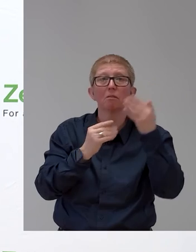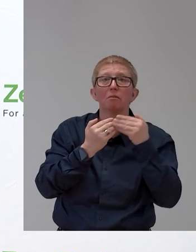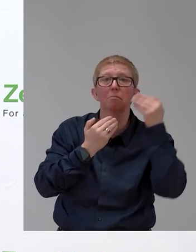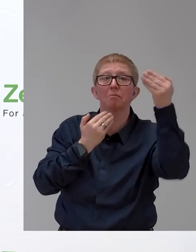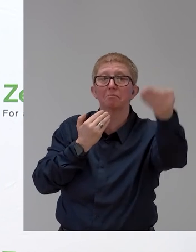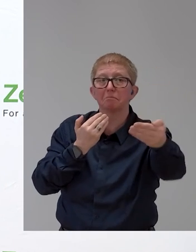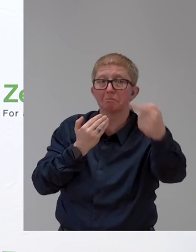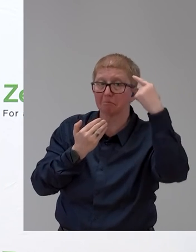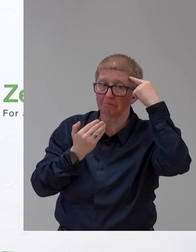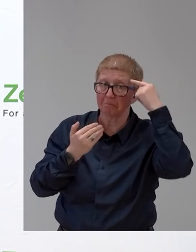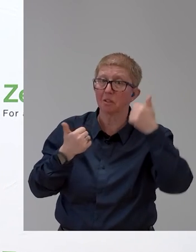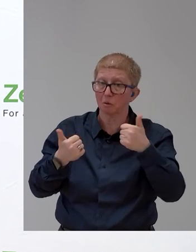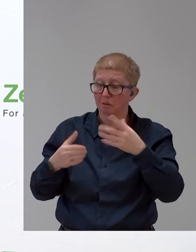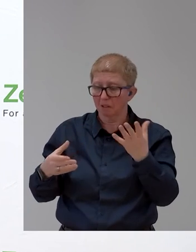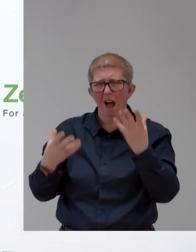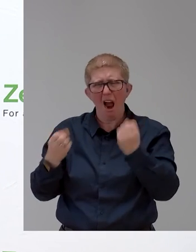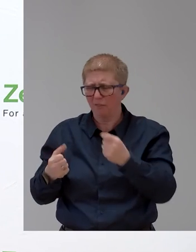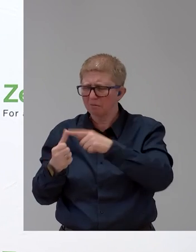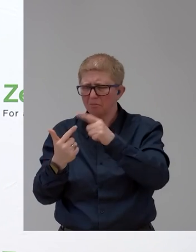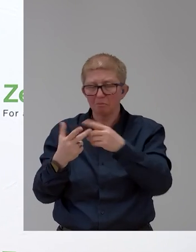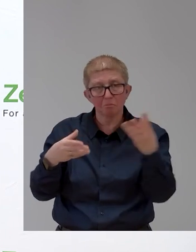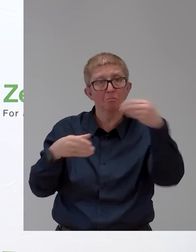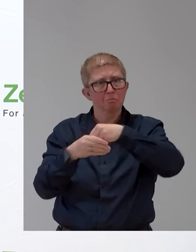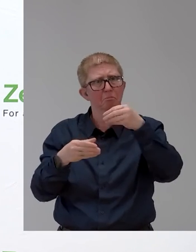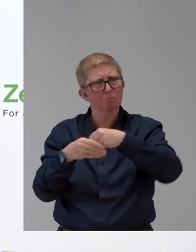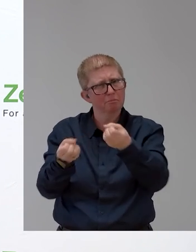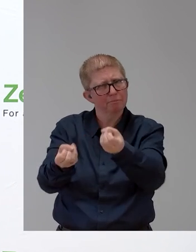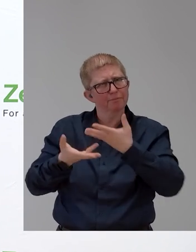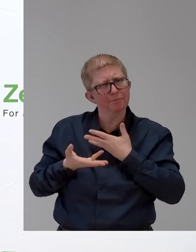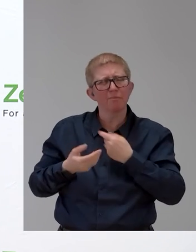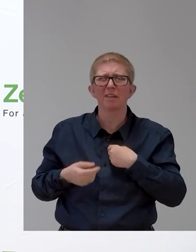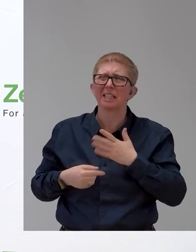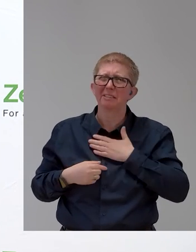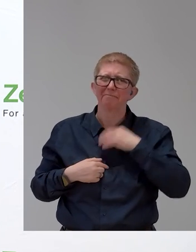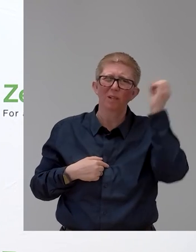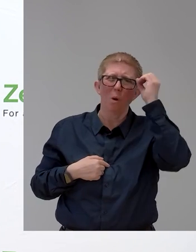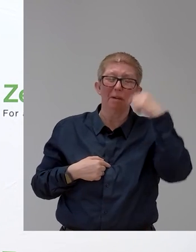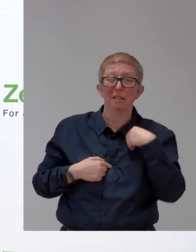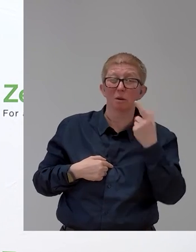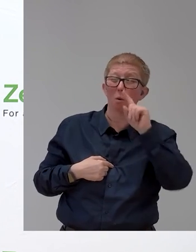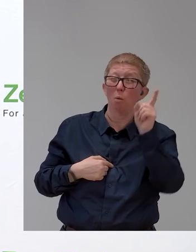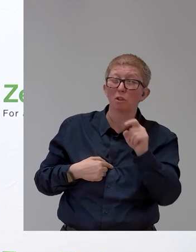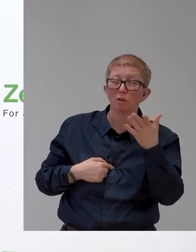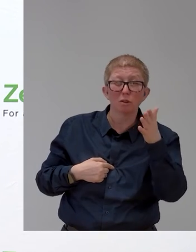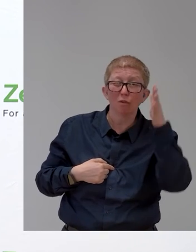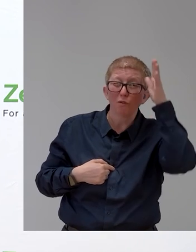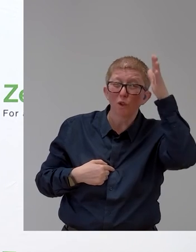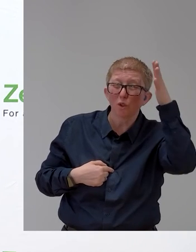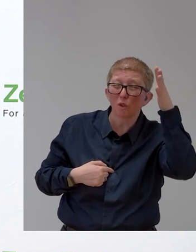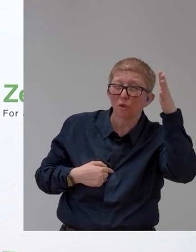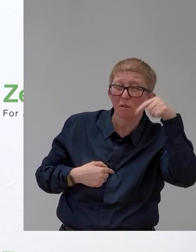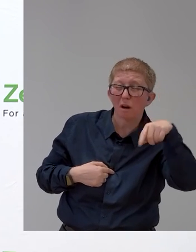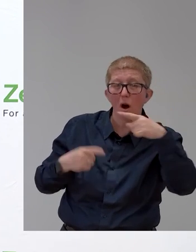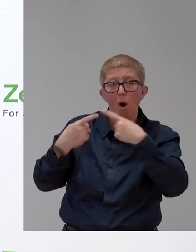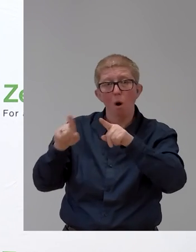For me, the question is, as already mentioned, whether they compete or have to compete in the future with devices with embedded